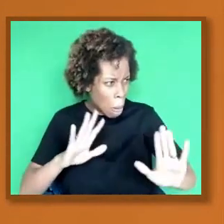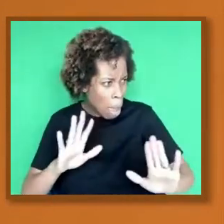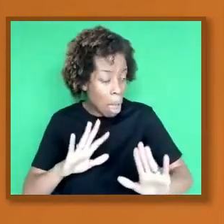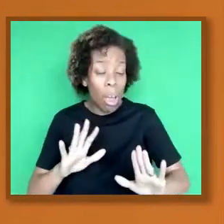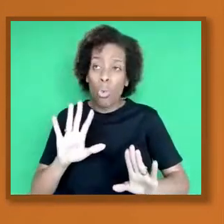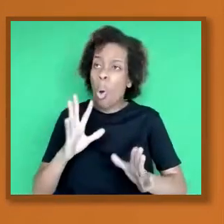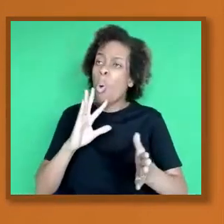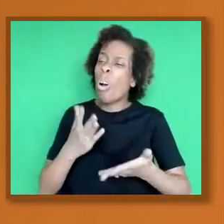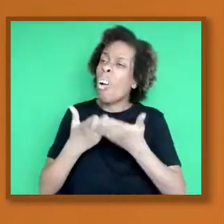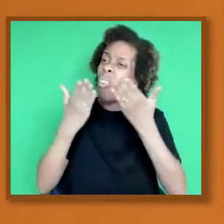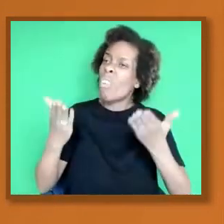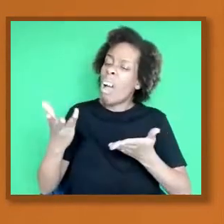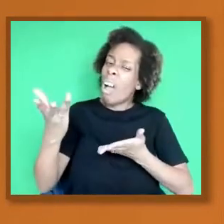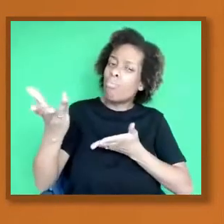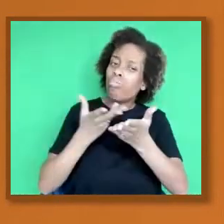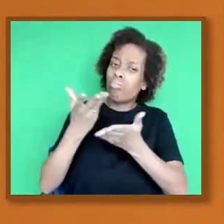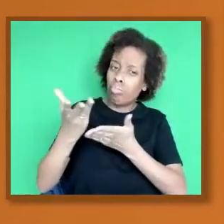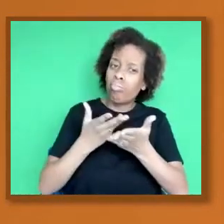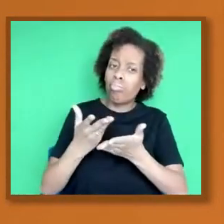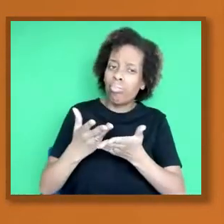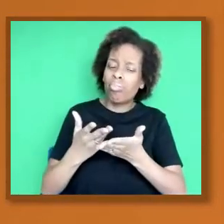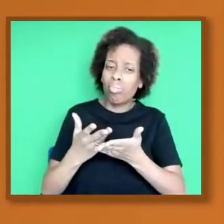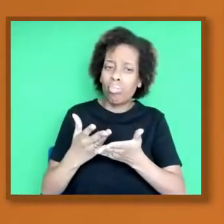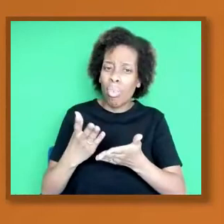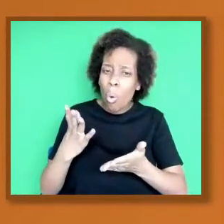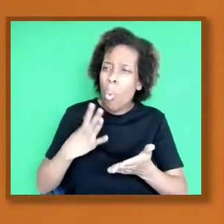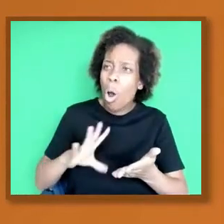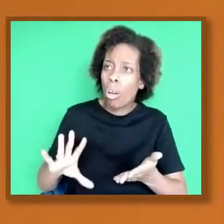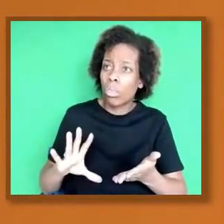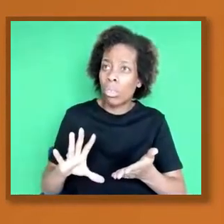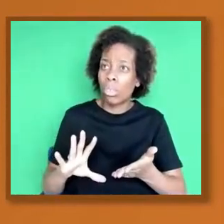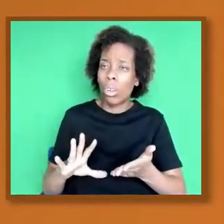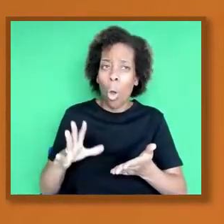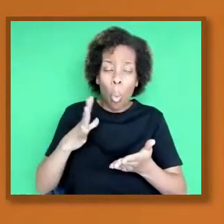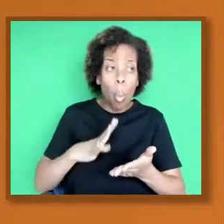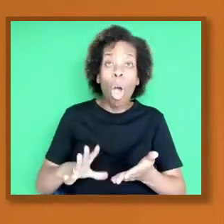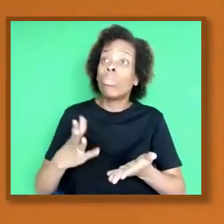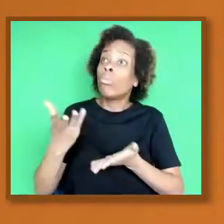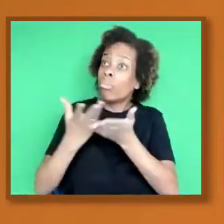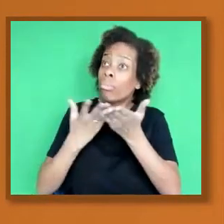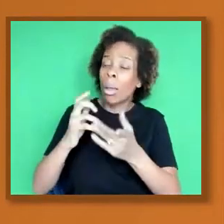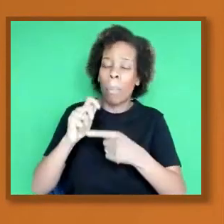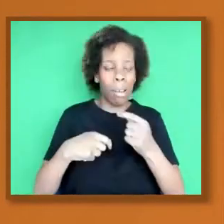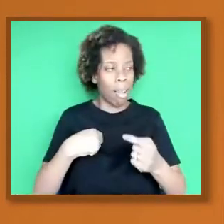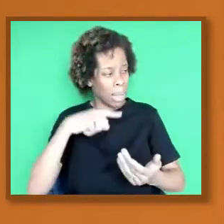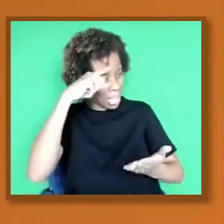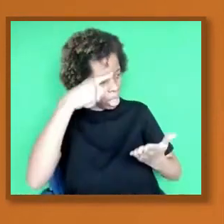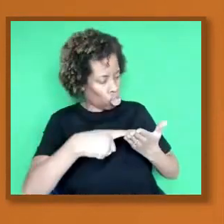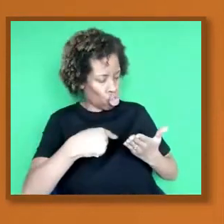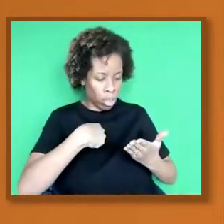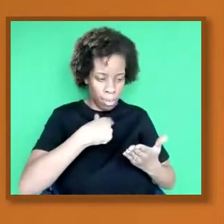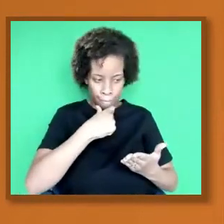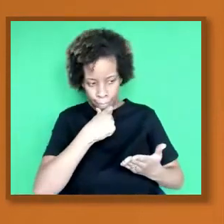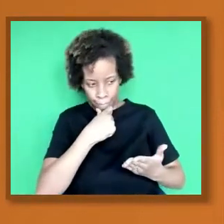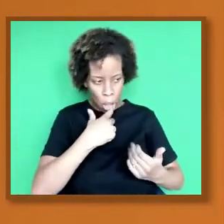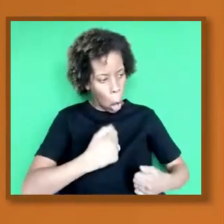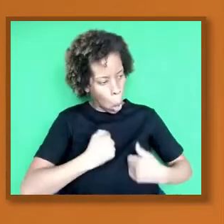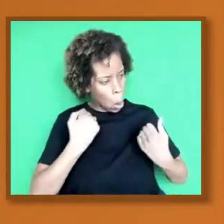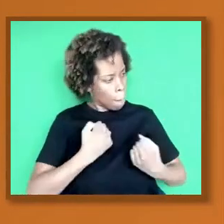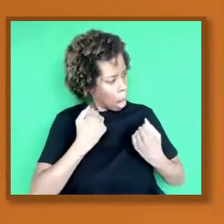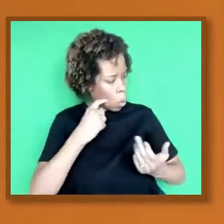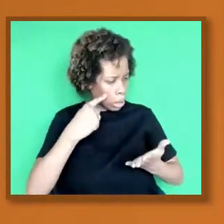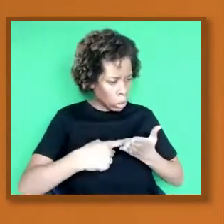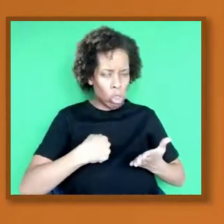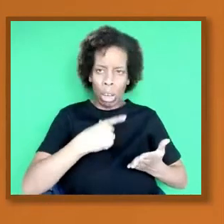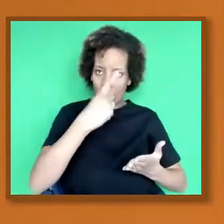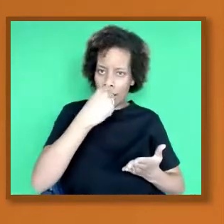engage with them on the basis of agency. And I think if we could do that, I think we will really be able